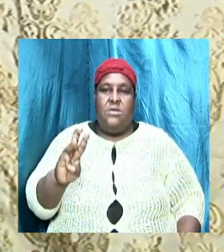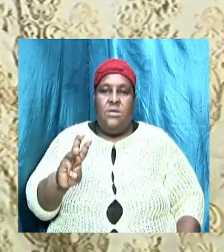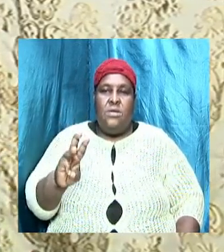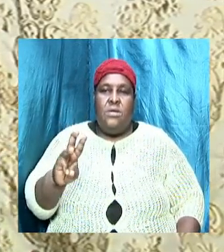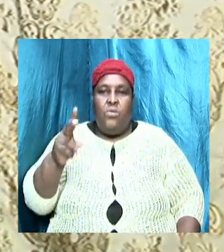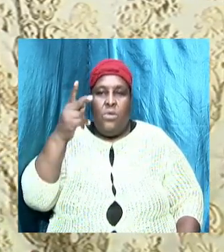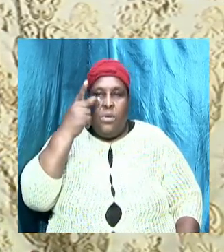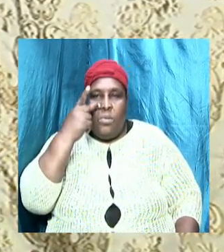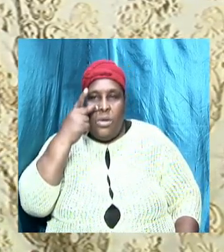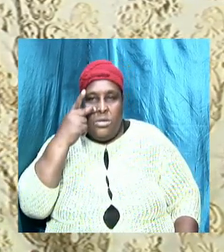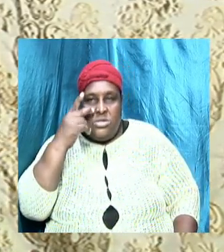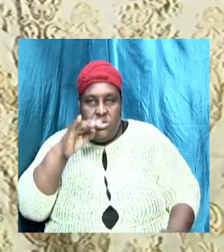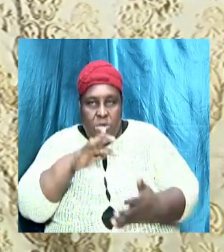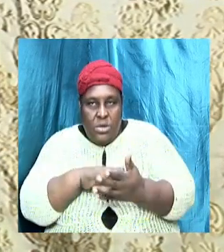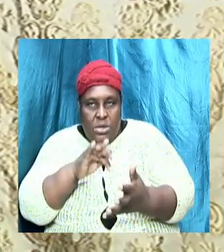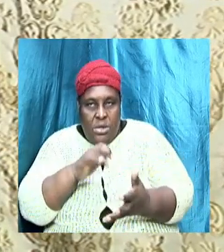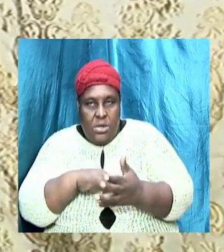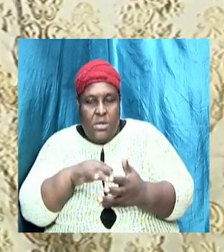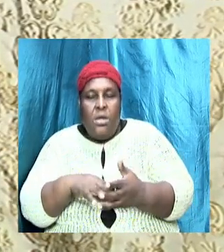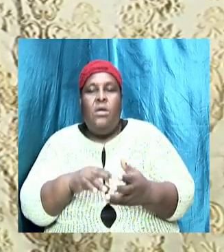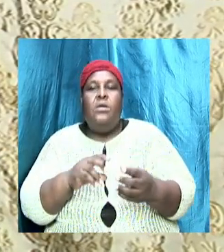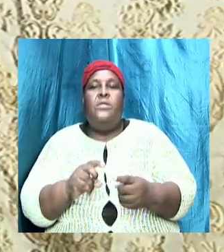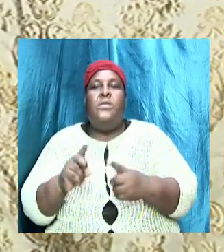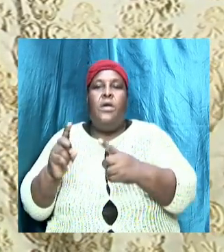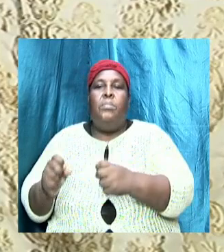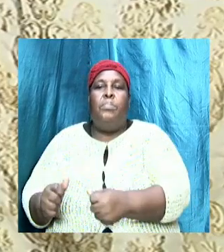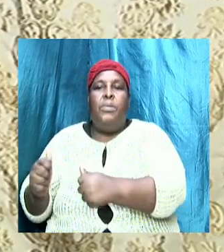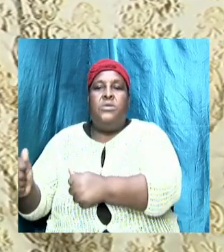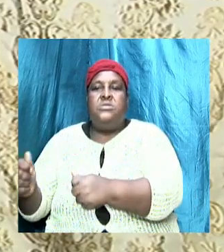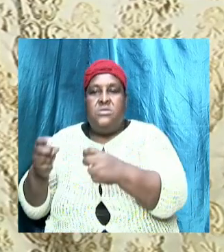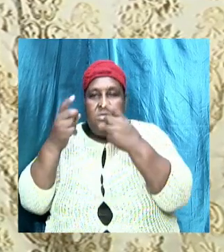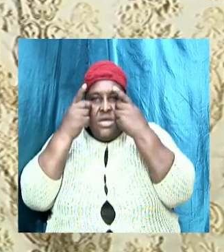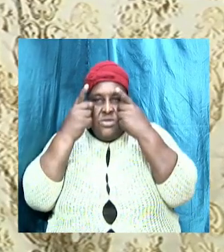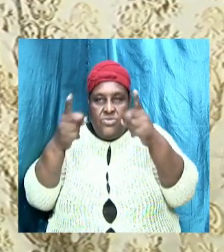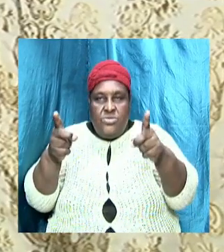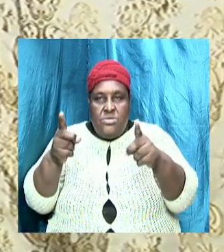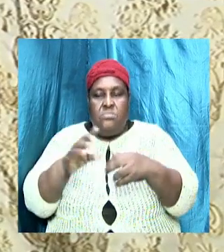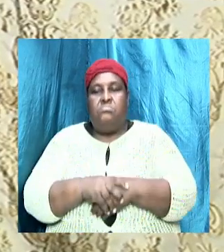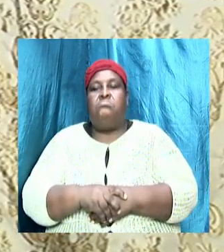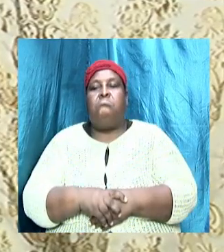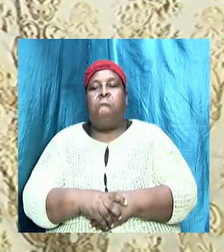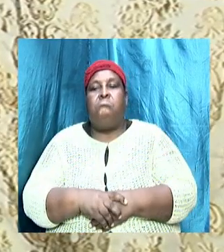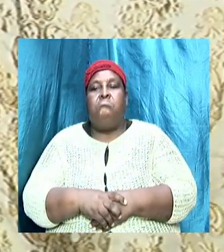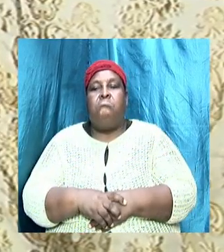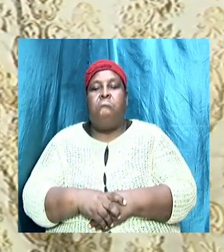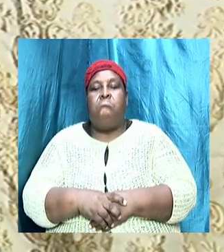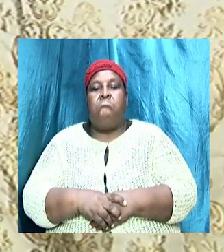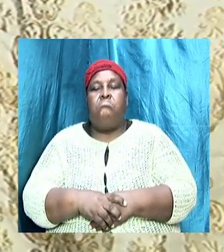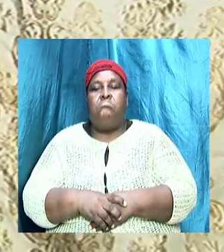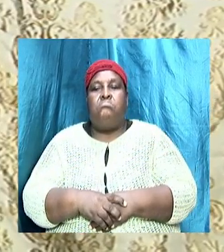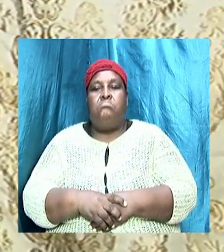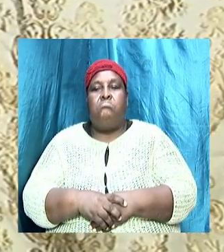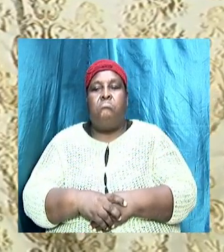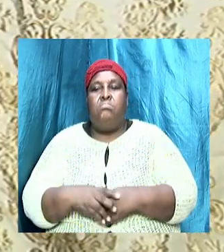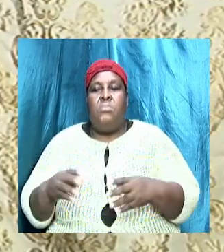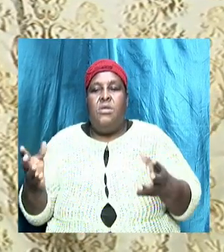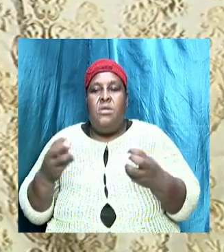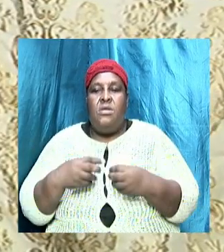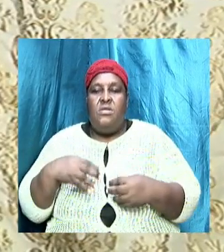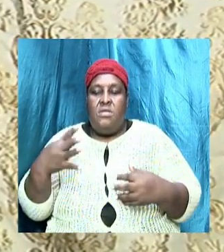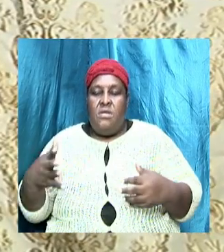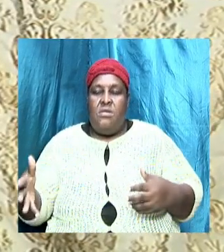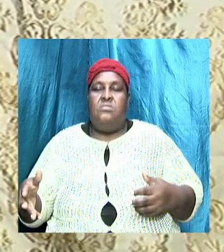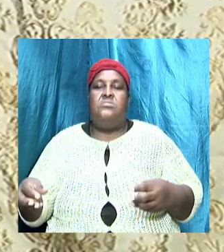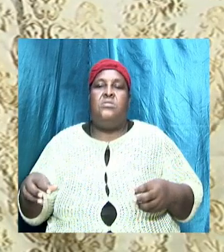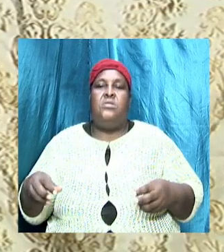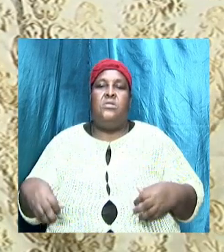why it goes so basic and I believe that the basic things are important to God the things